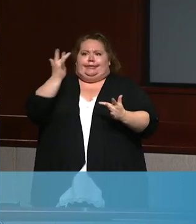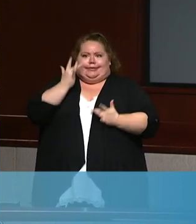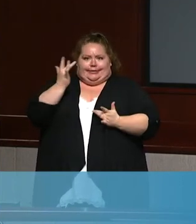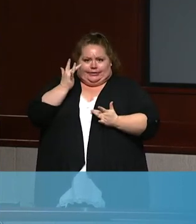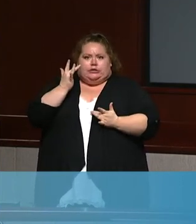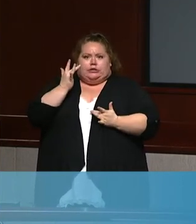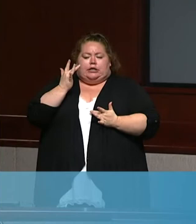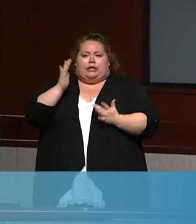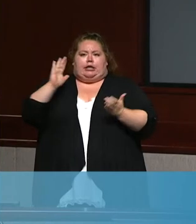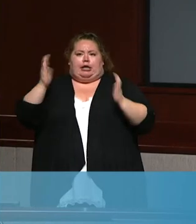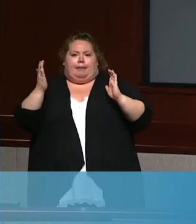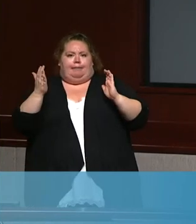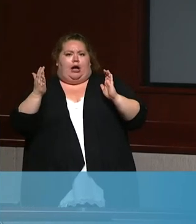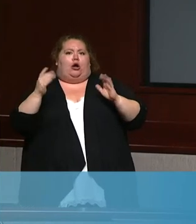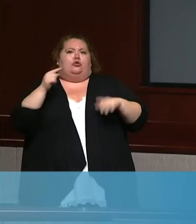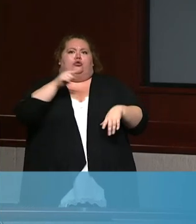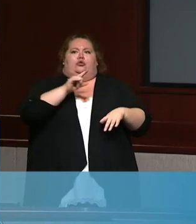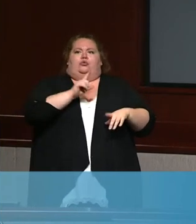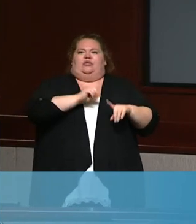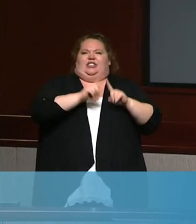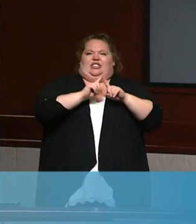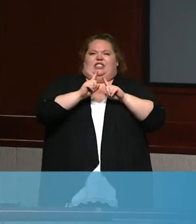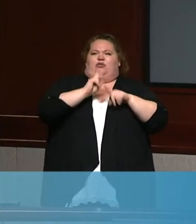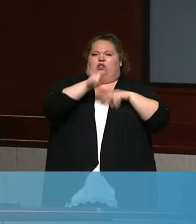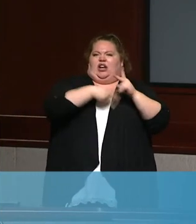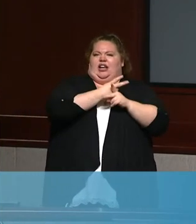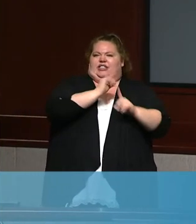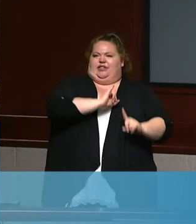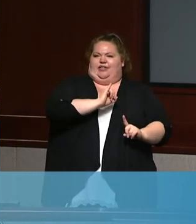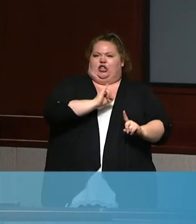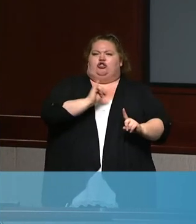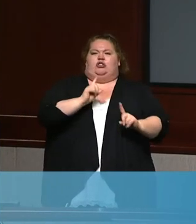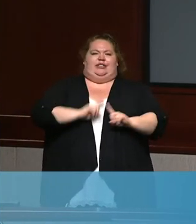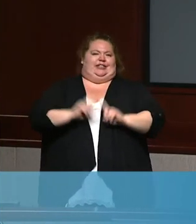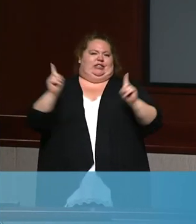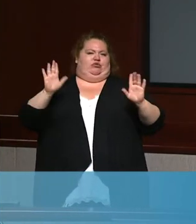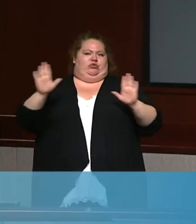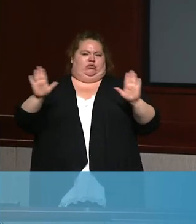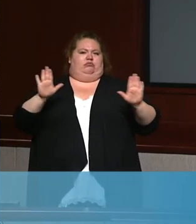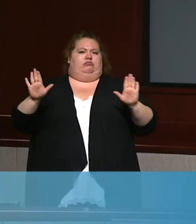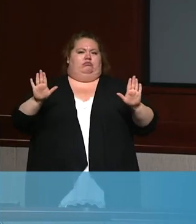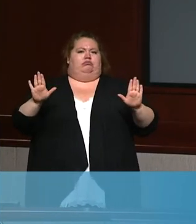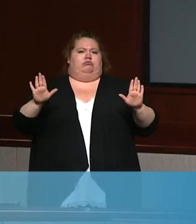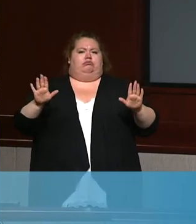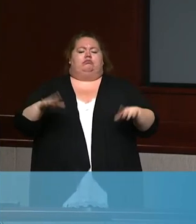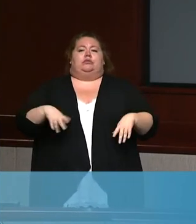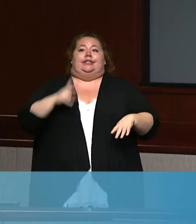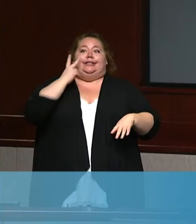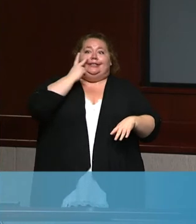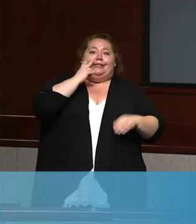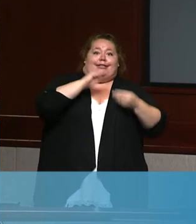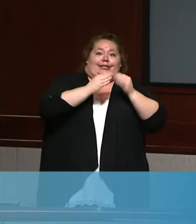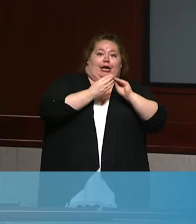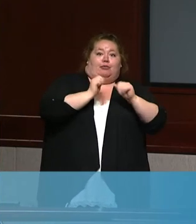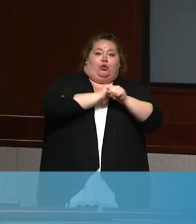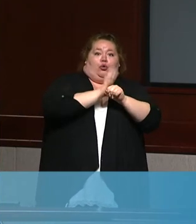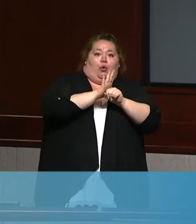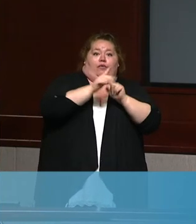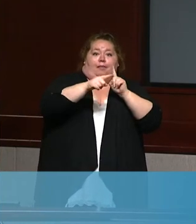to the number of infections that are out in the community. Um, so we're hoping, and it makes sense as you see our number of cases, um,